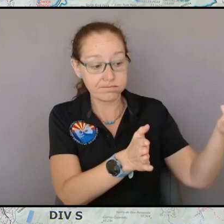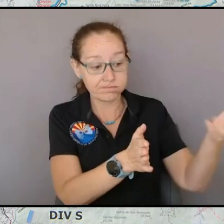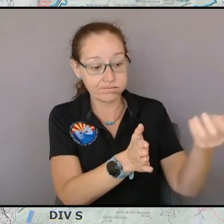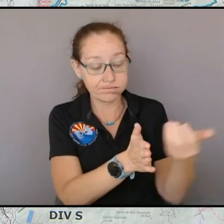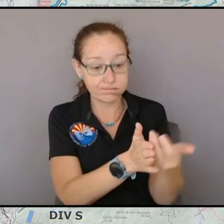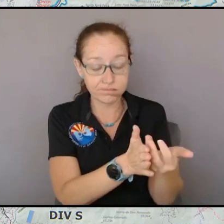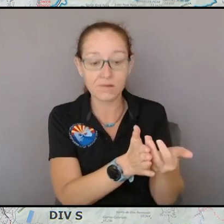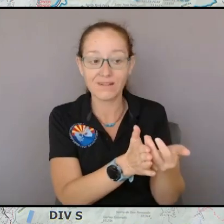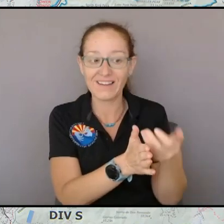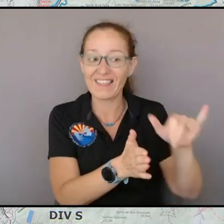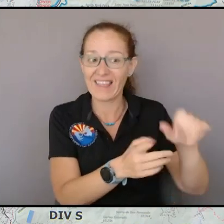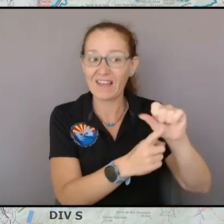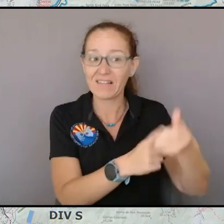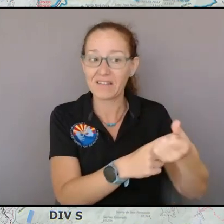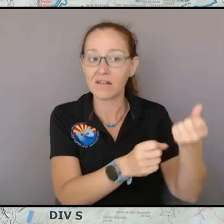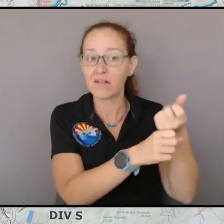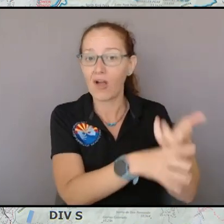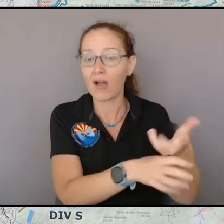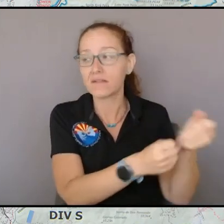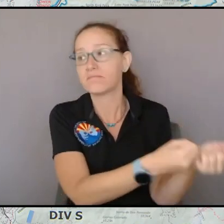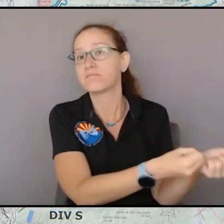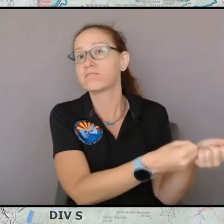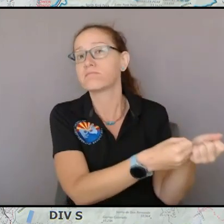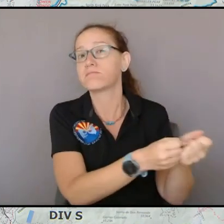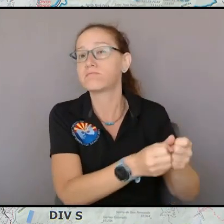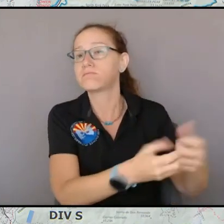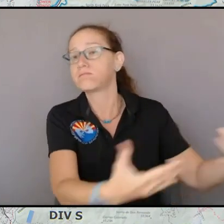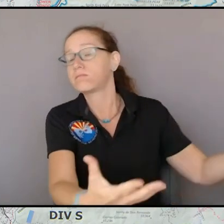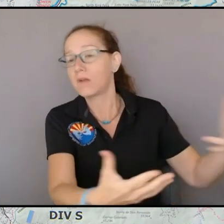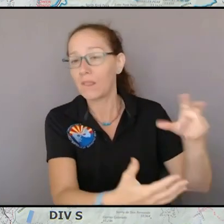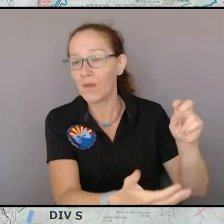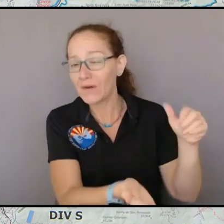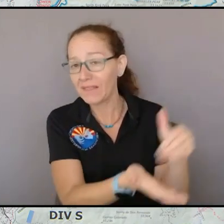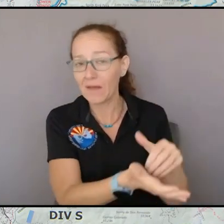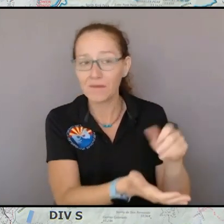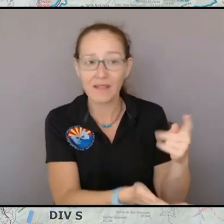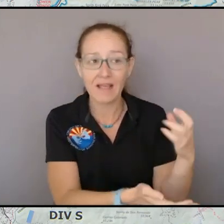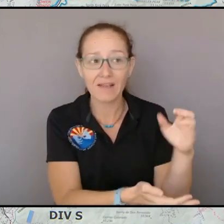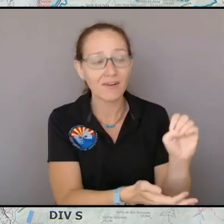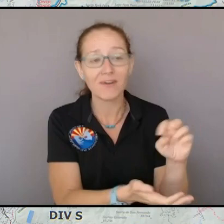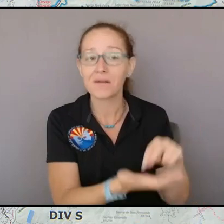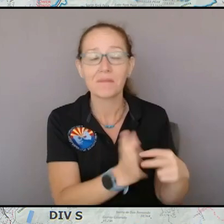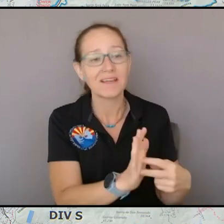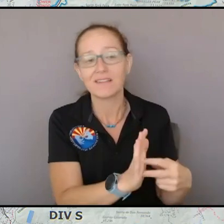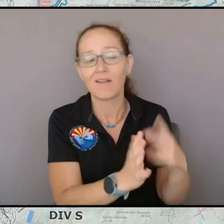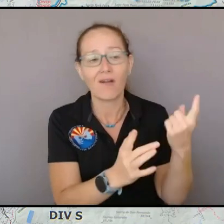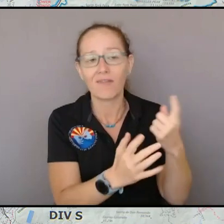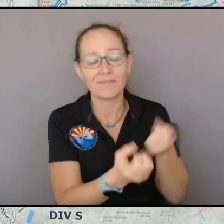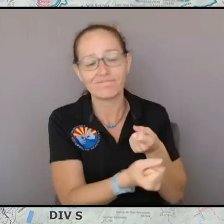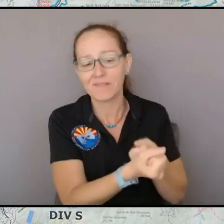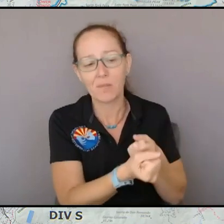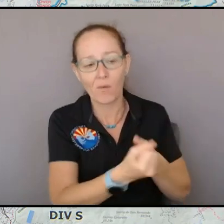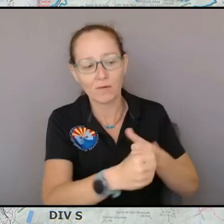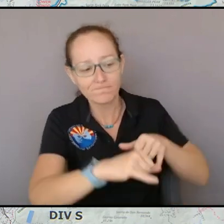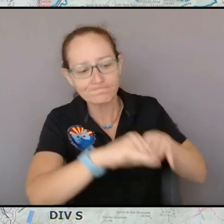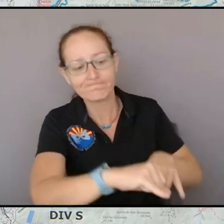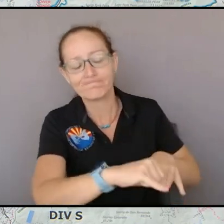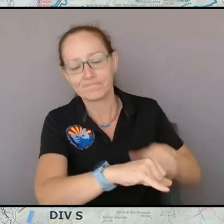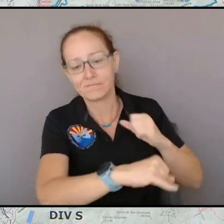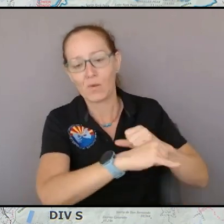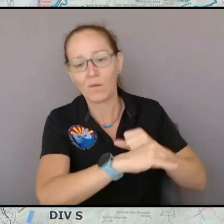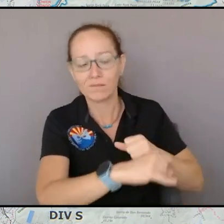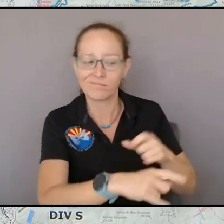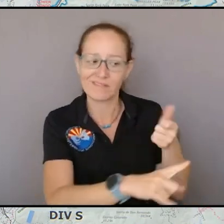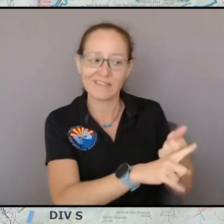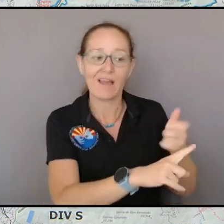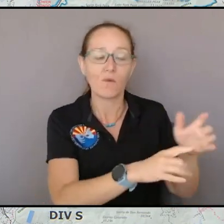are not going to be favorable for holding that line it grows by spotting in front of itself and catching new fires and the main